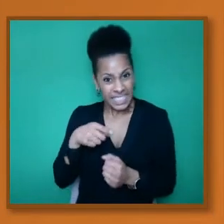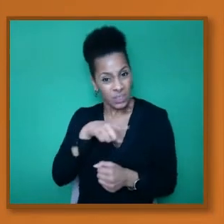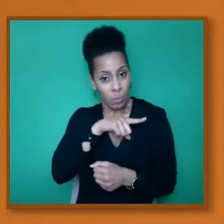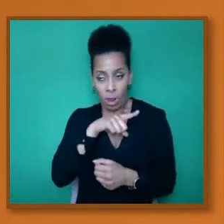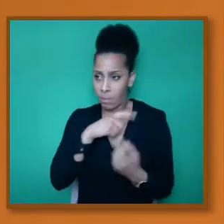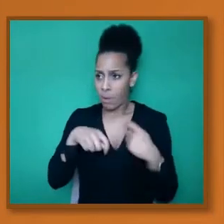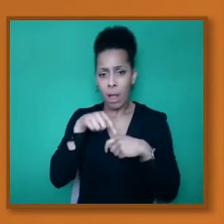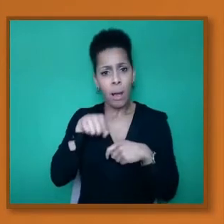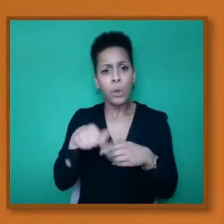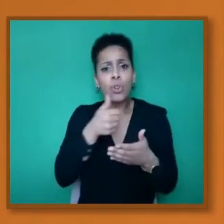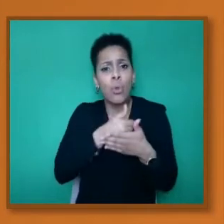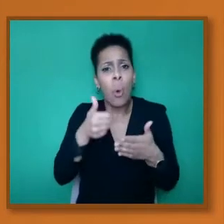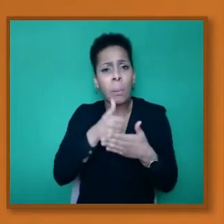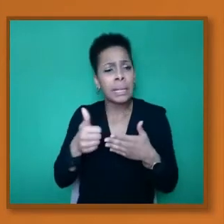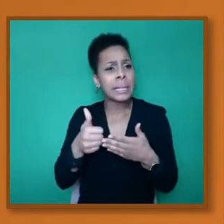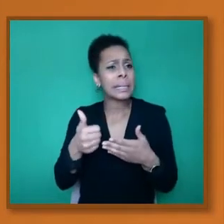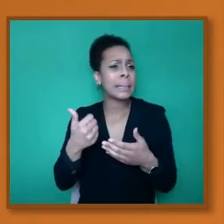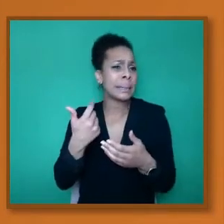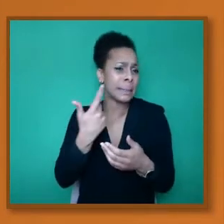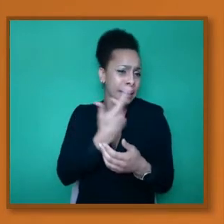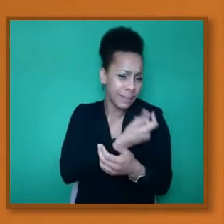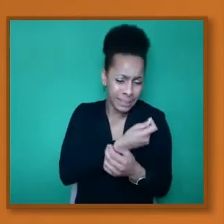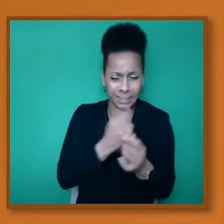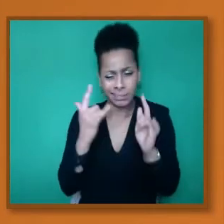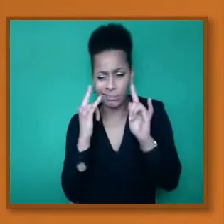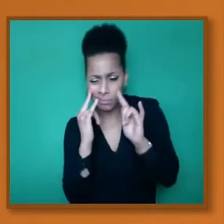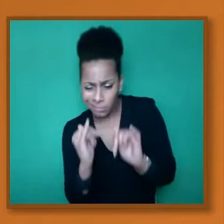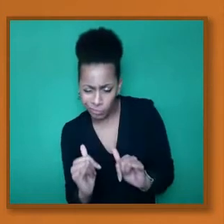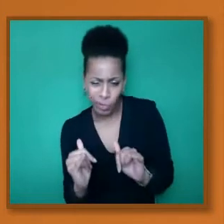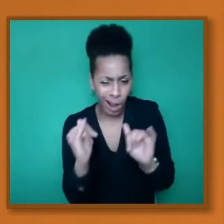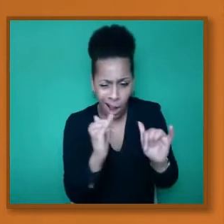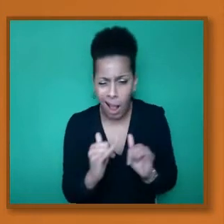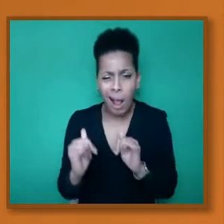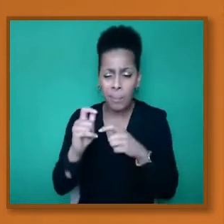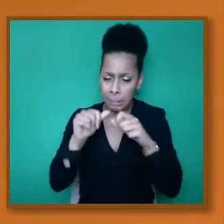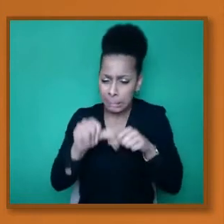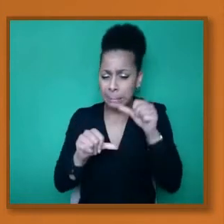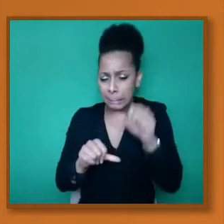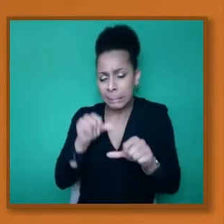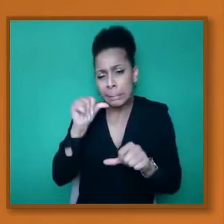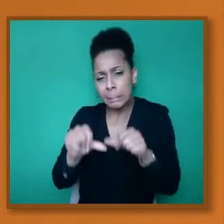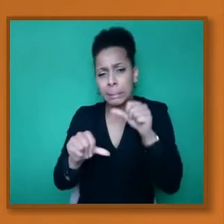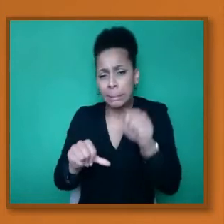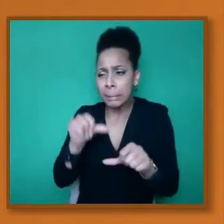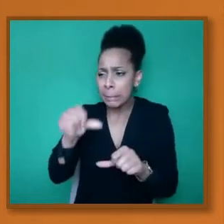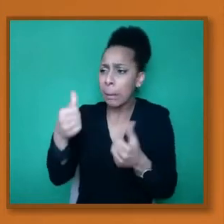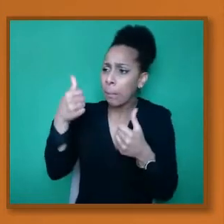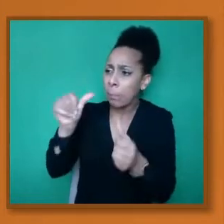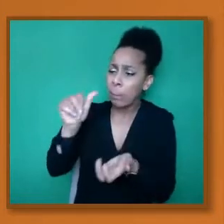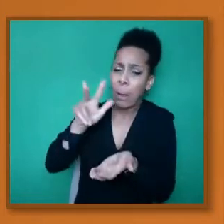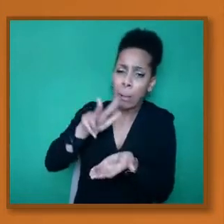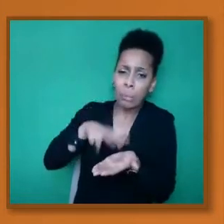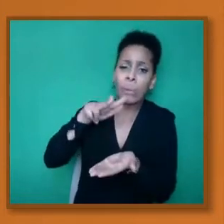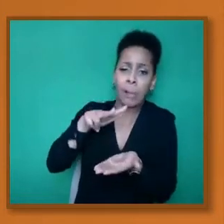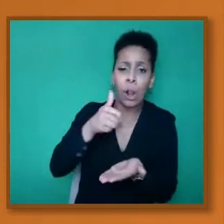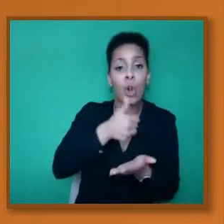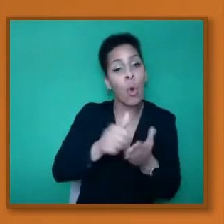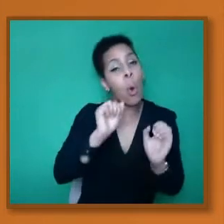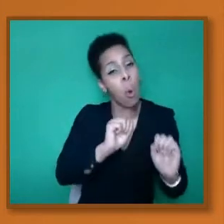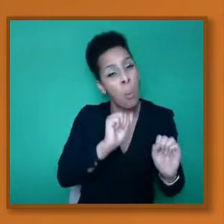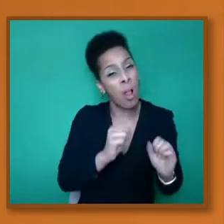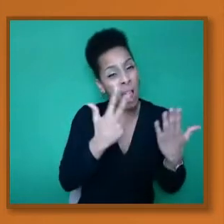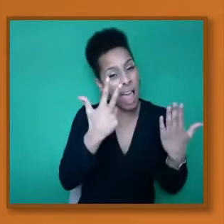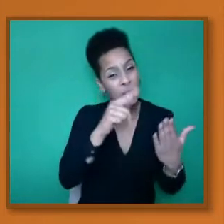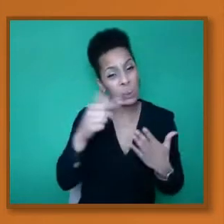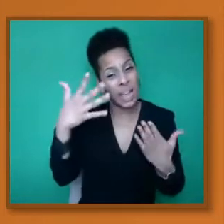phase of the approval process would normally take, as I said, eight to 10 years. This time it took